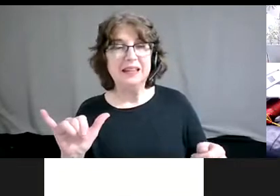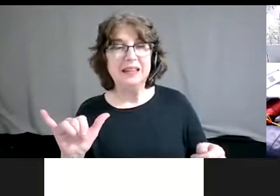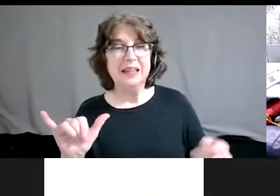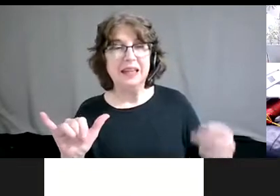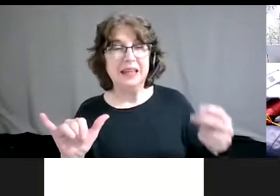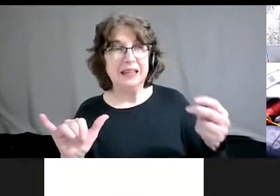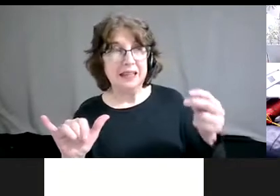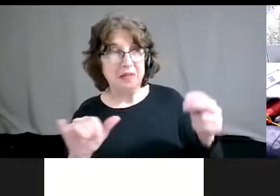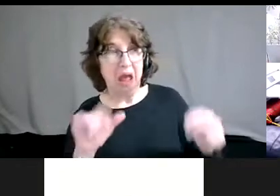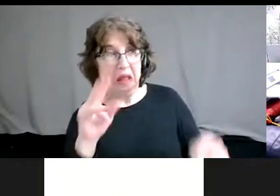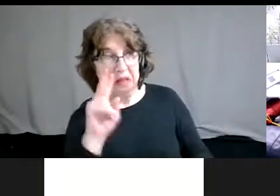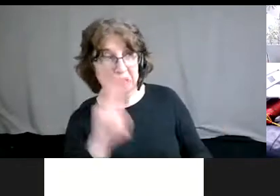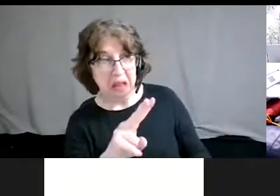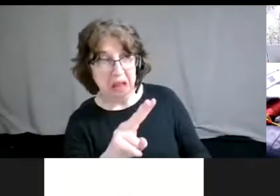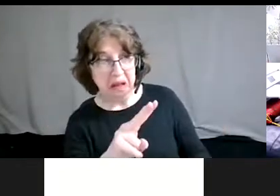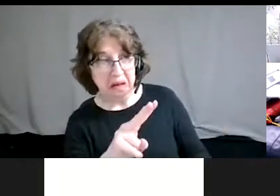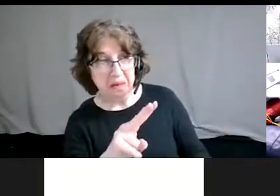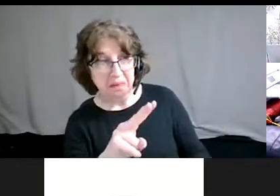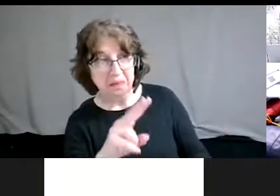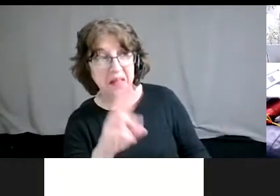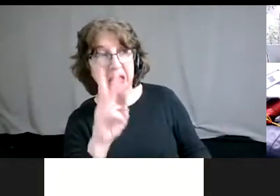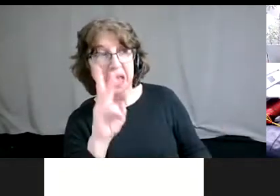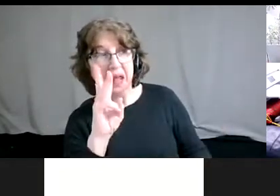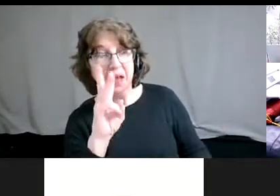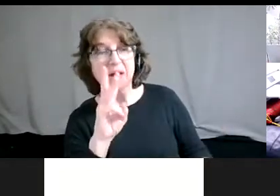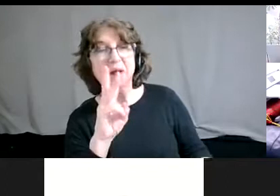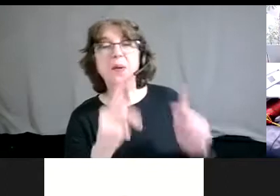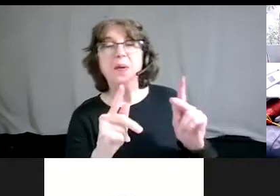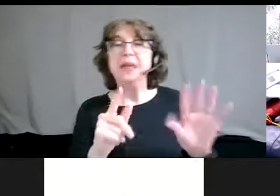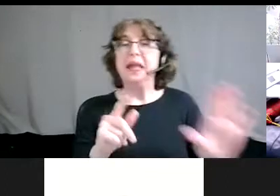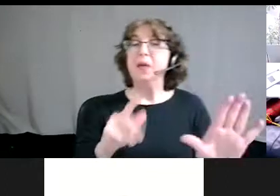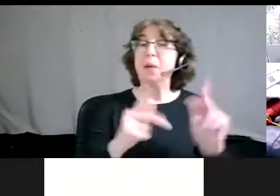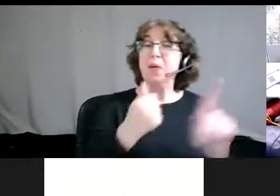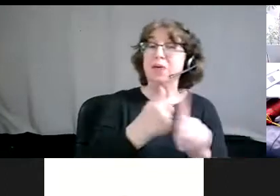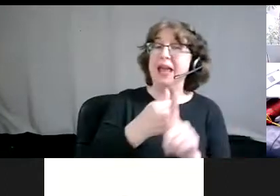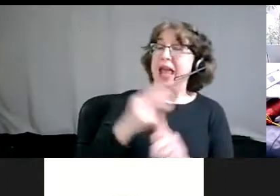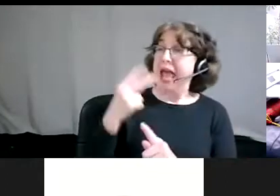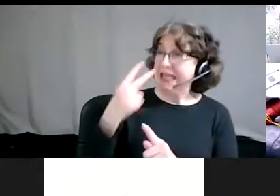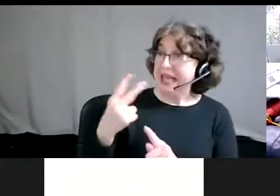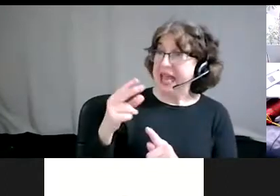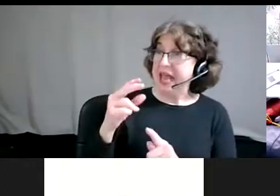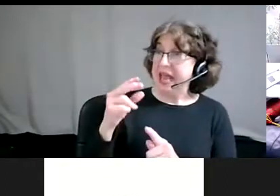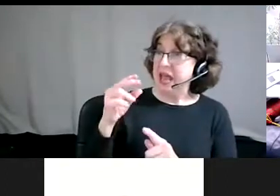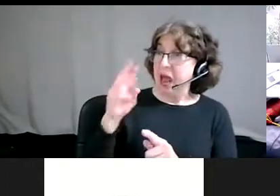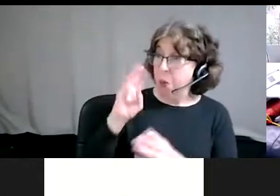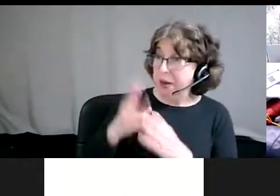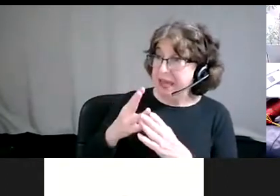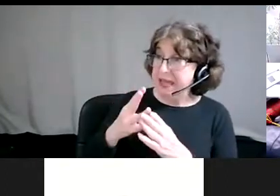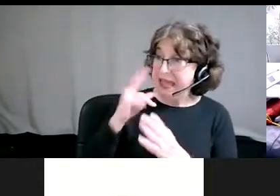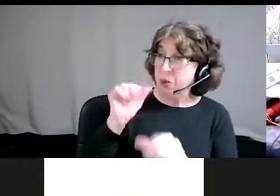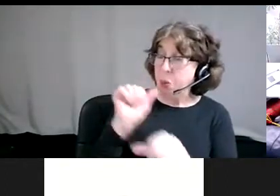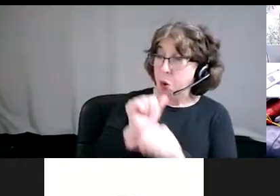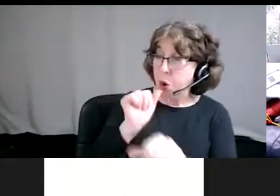see and I witness, and I affirm that this work is very, very difficult. It's very heavy, very